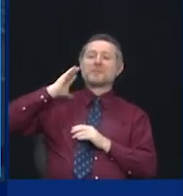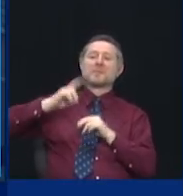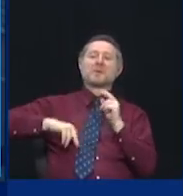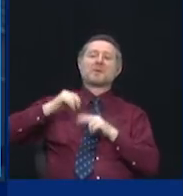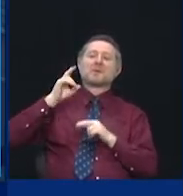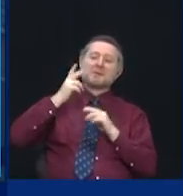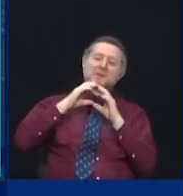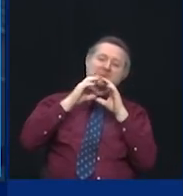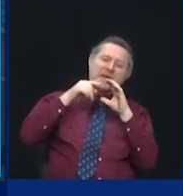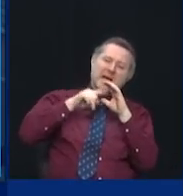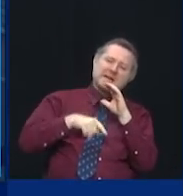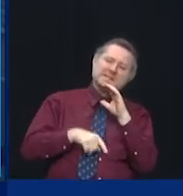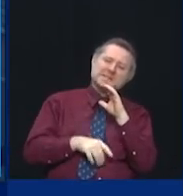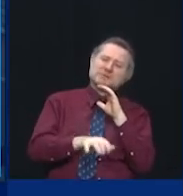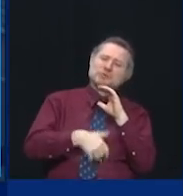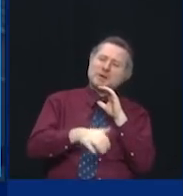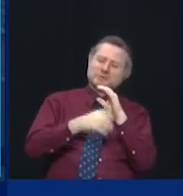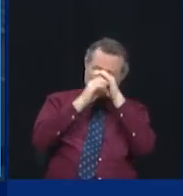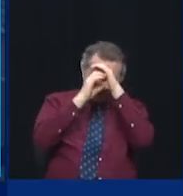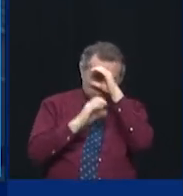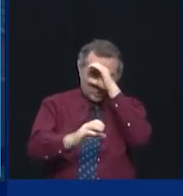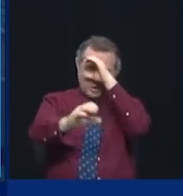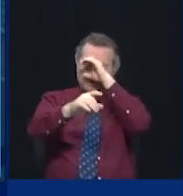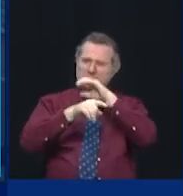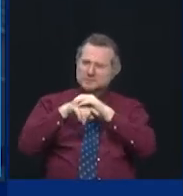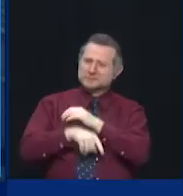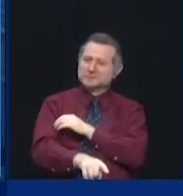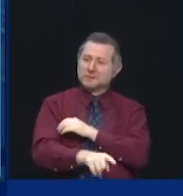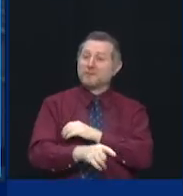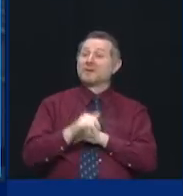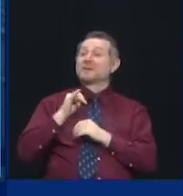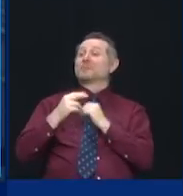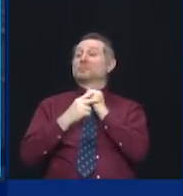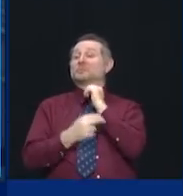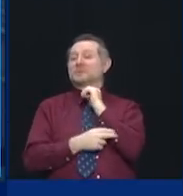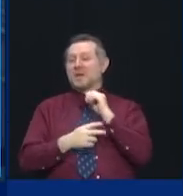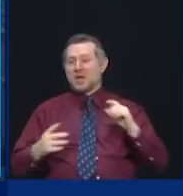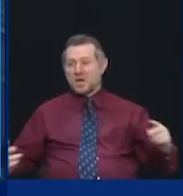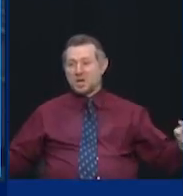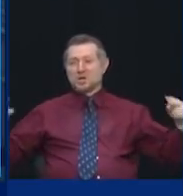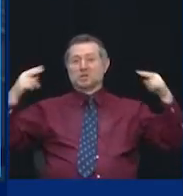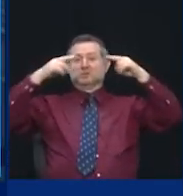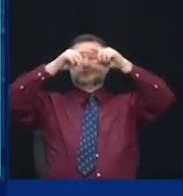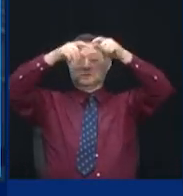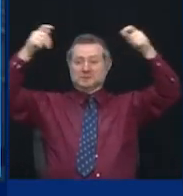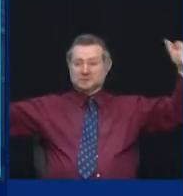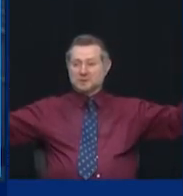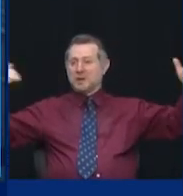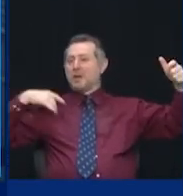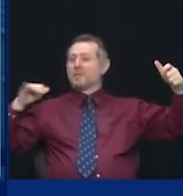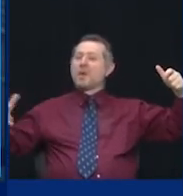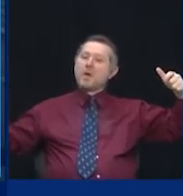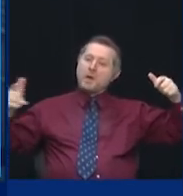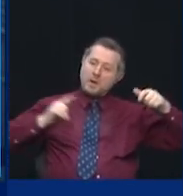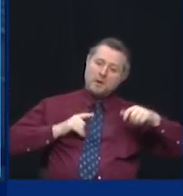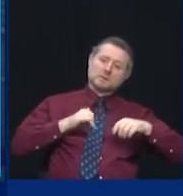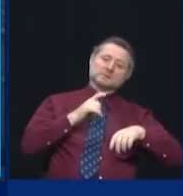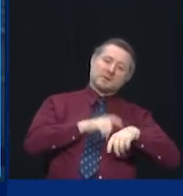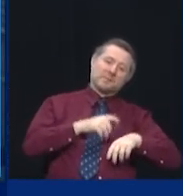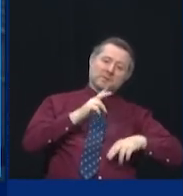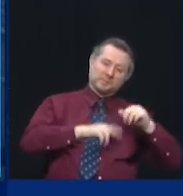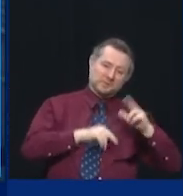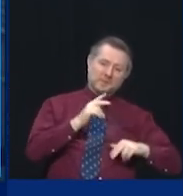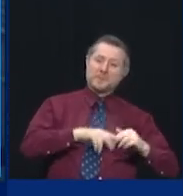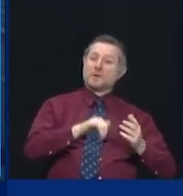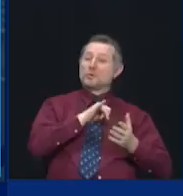that serve generations. It's our time now to build a New York that serves our